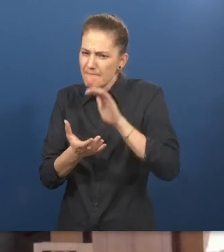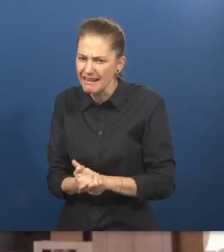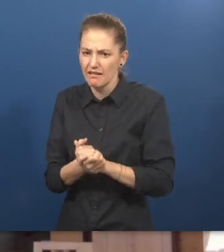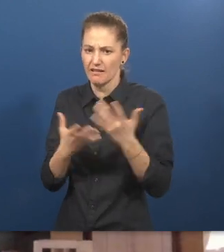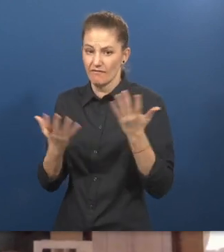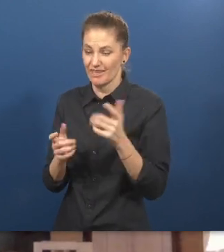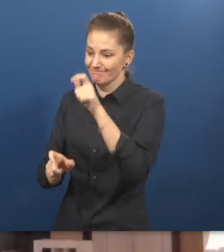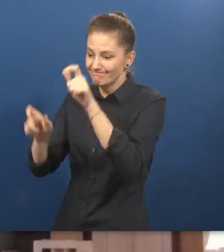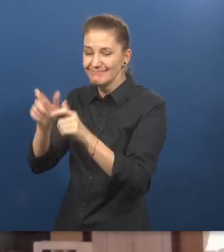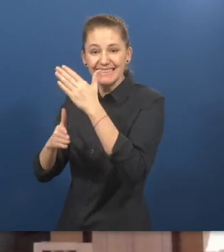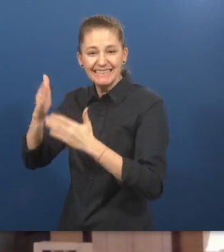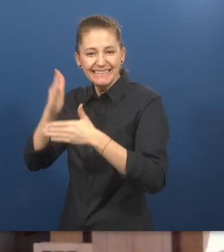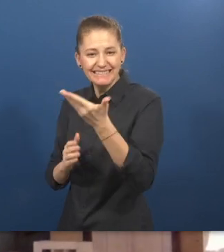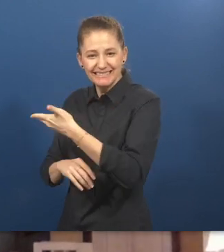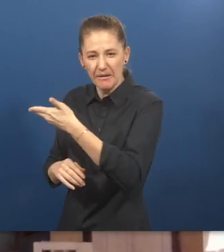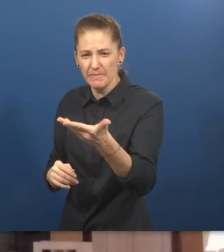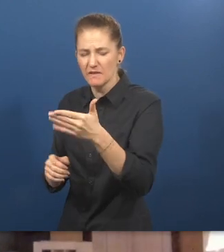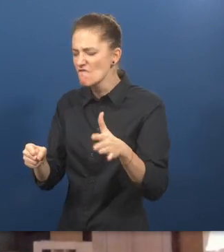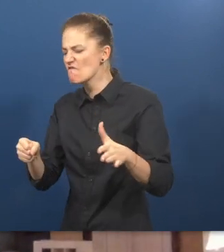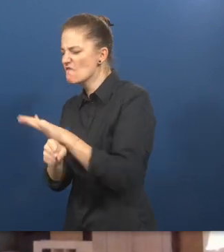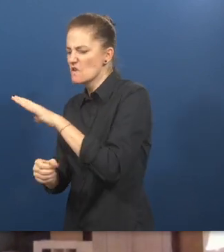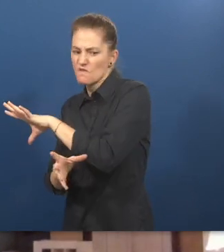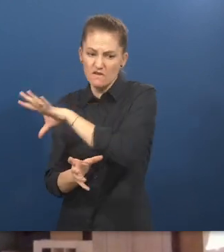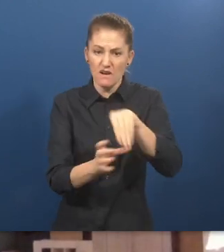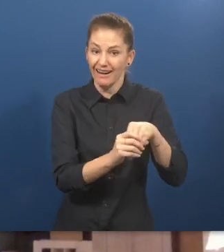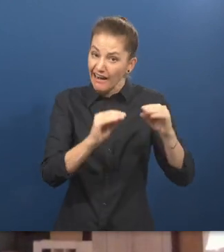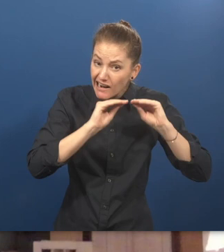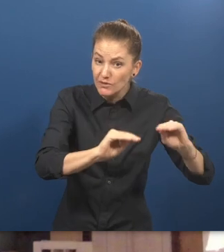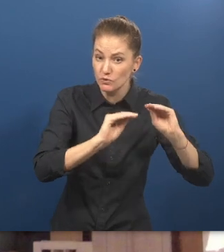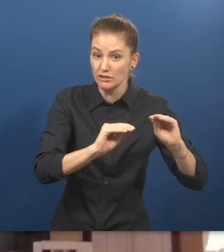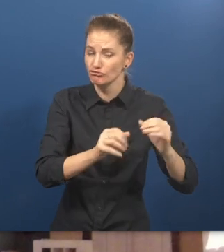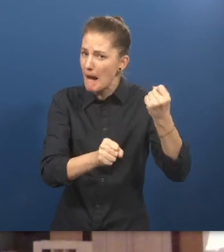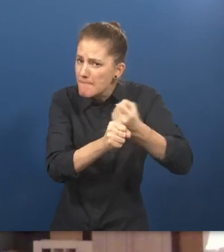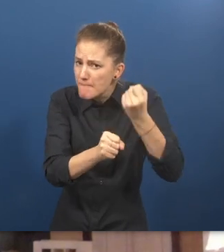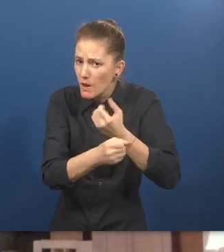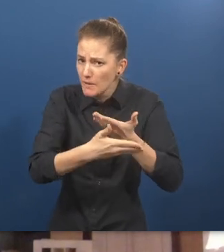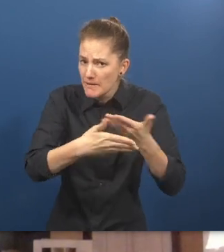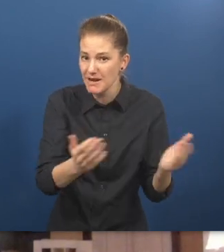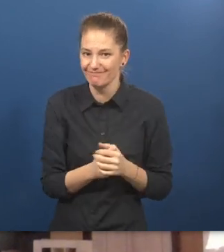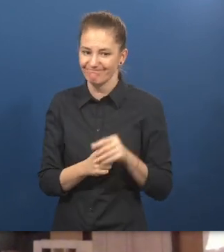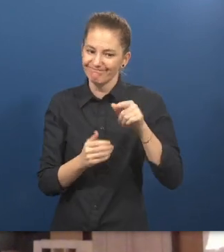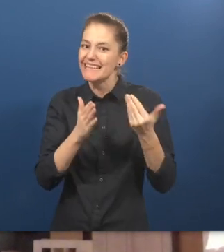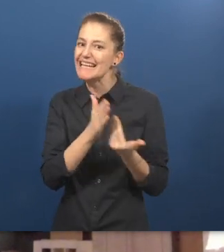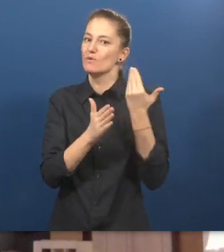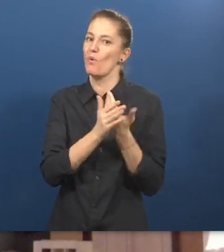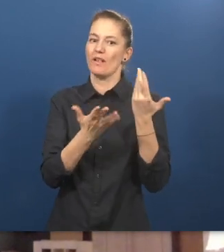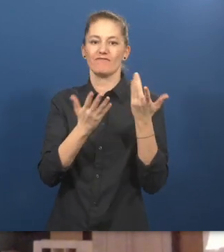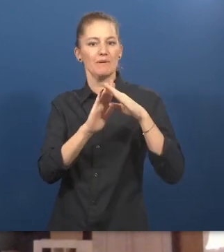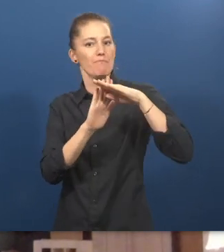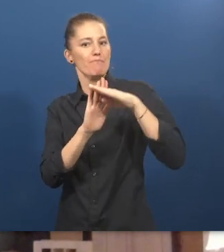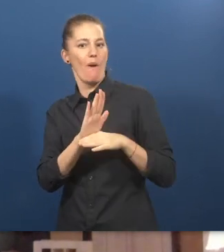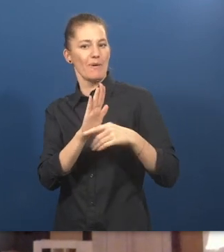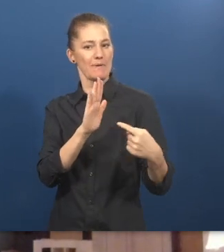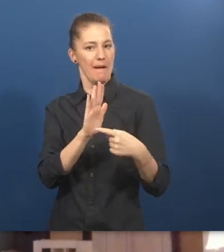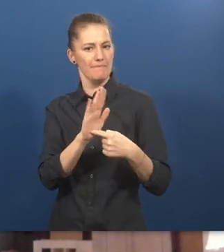believe in absolute inclusion for all people with disabilities in education and employment. These innovative vocational transition and post-secondary